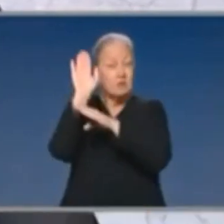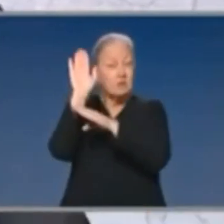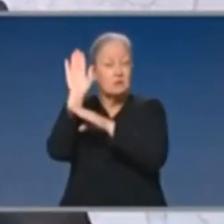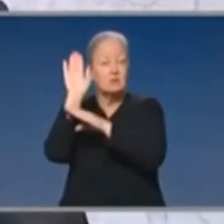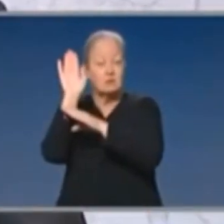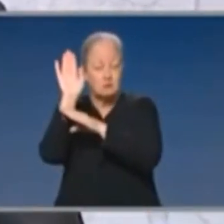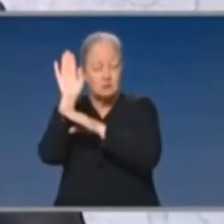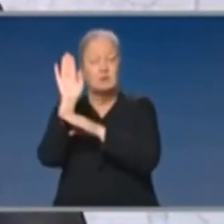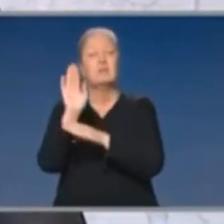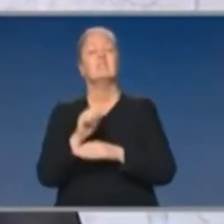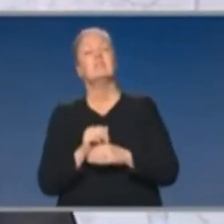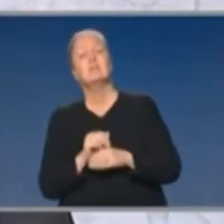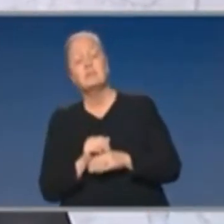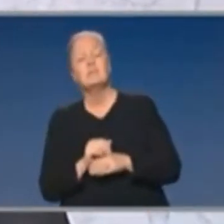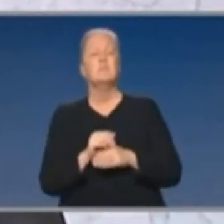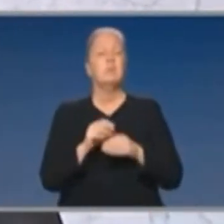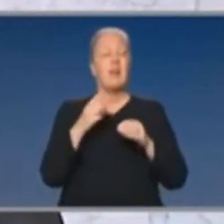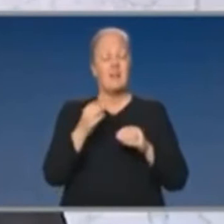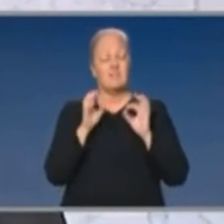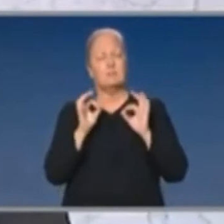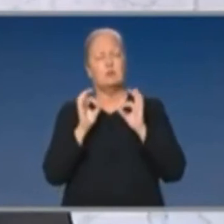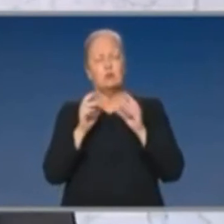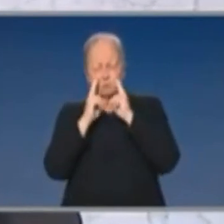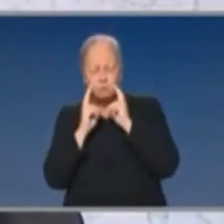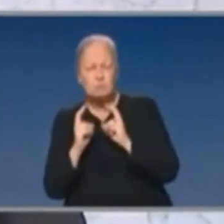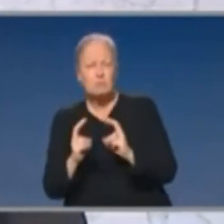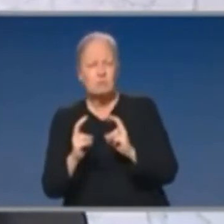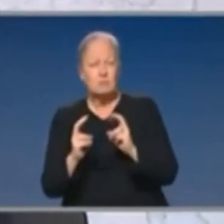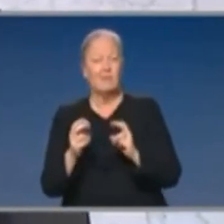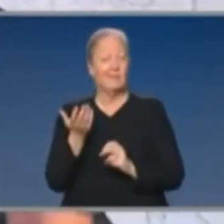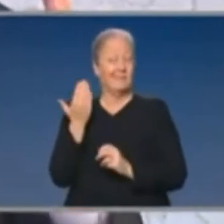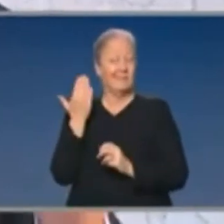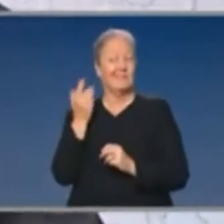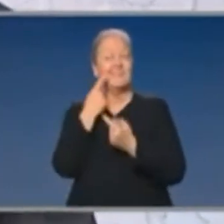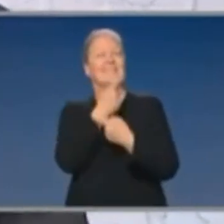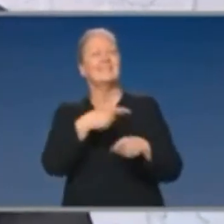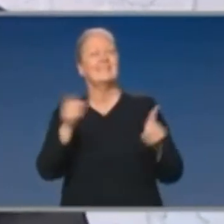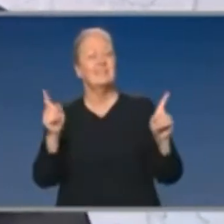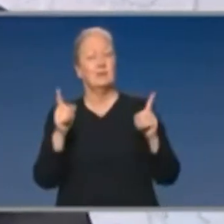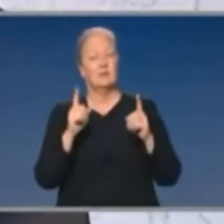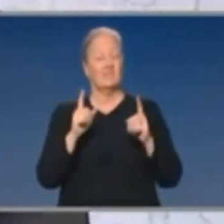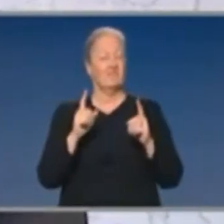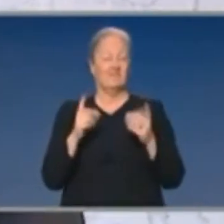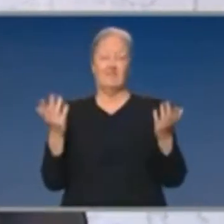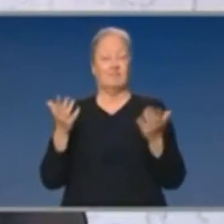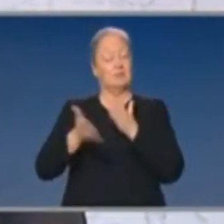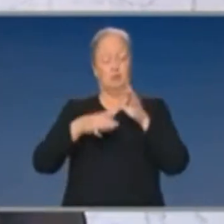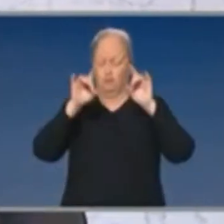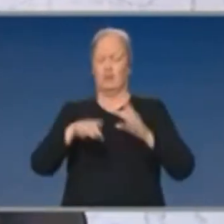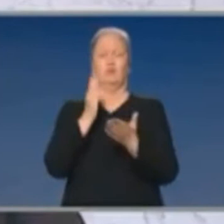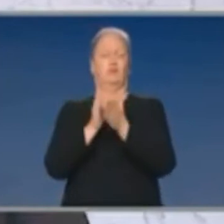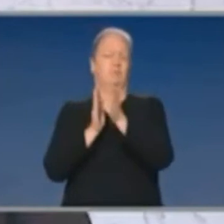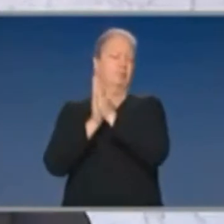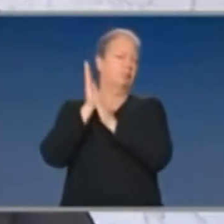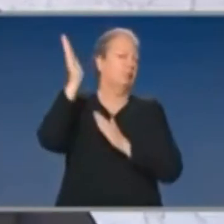the world and I refer particularly to the Deloitte analysis that was released over the last few days. Which shows clearly that Australia sits